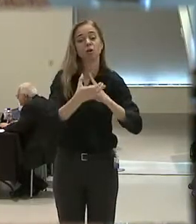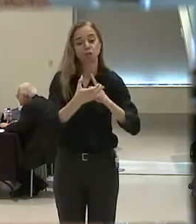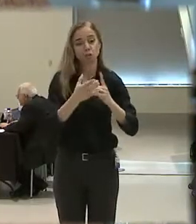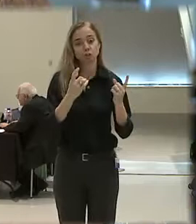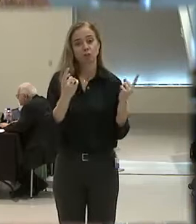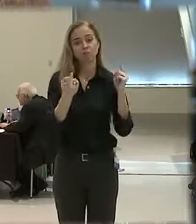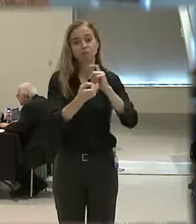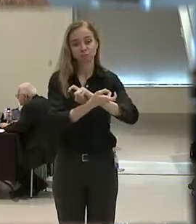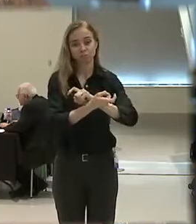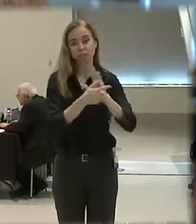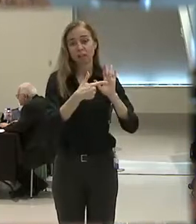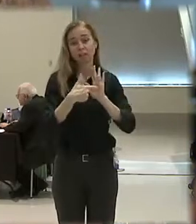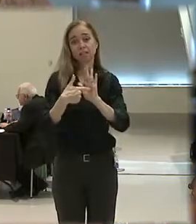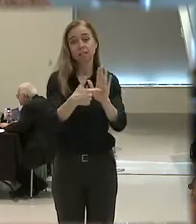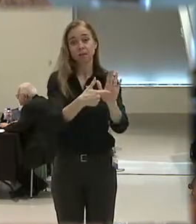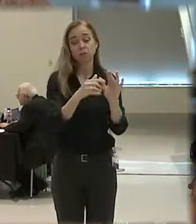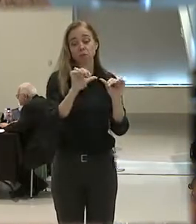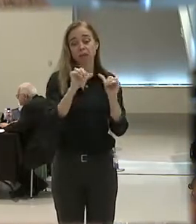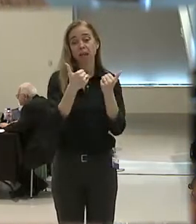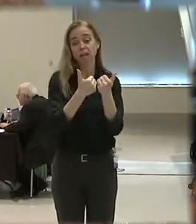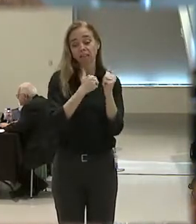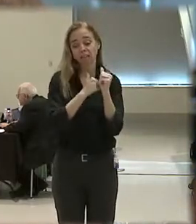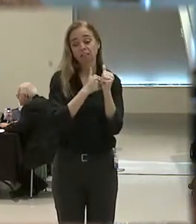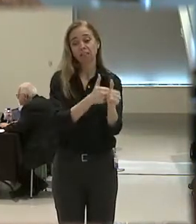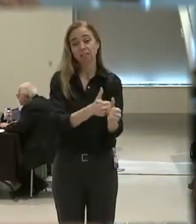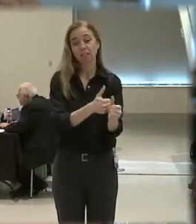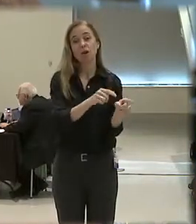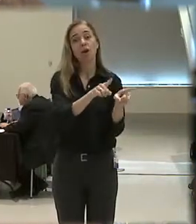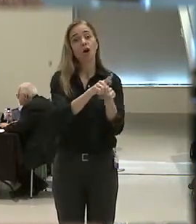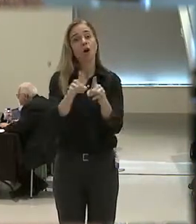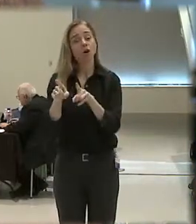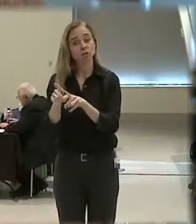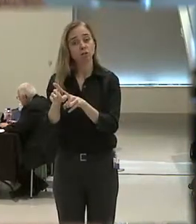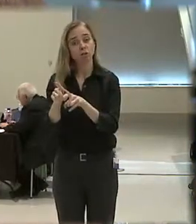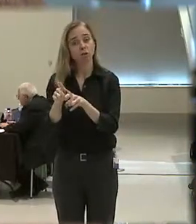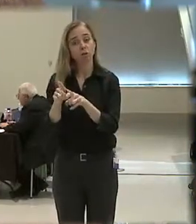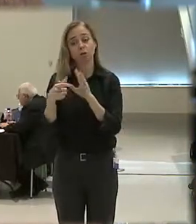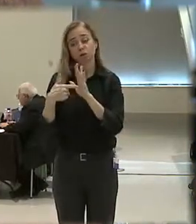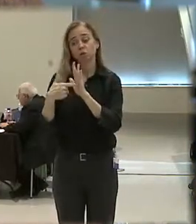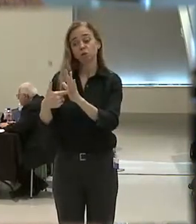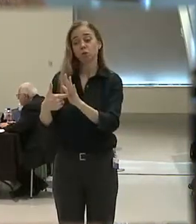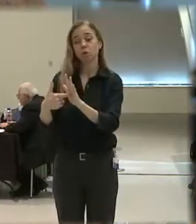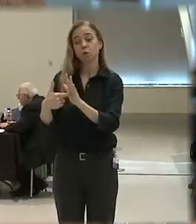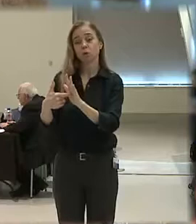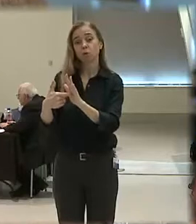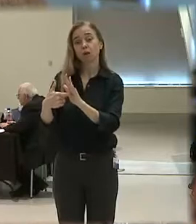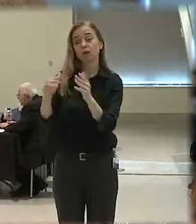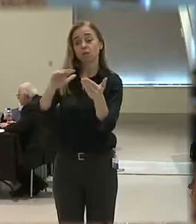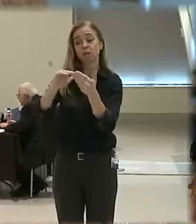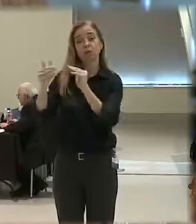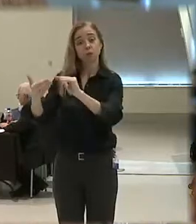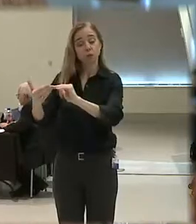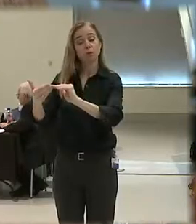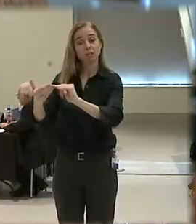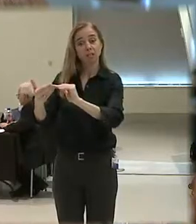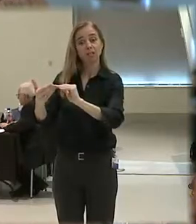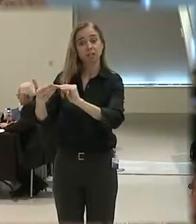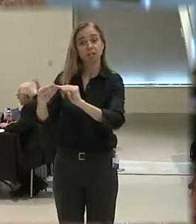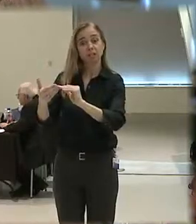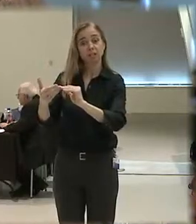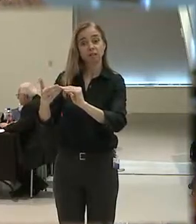and it would demonstrate agency compliance and, more importantly, signify from law enforcement agencies to their communities that